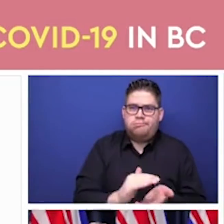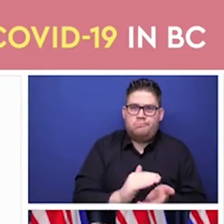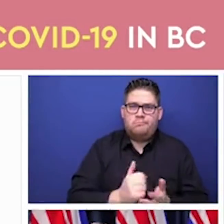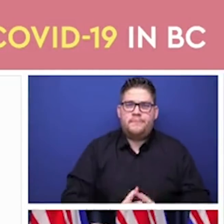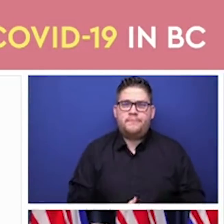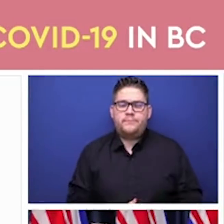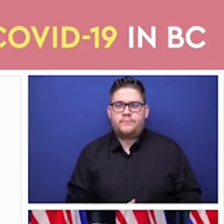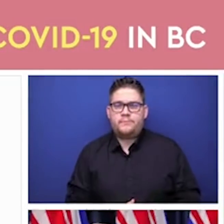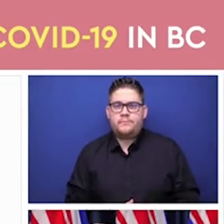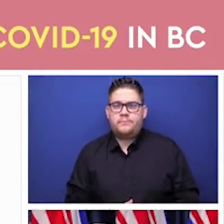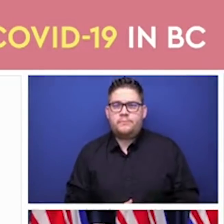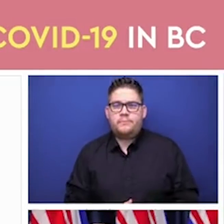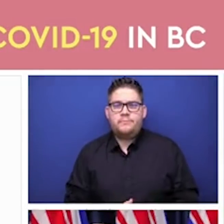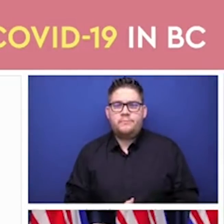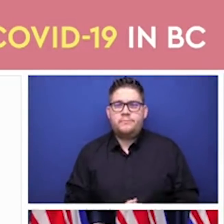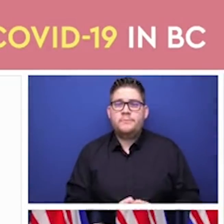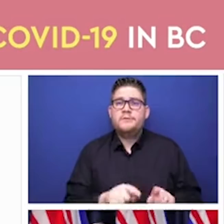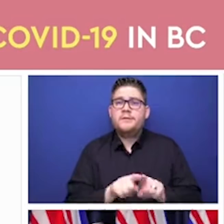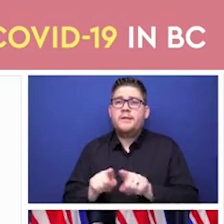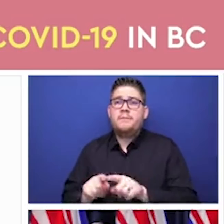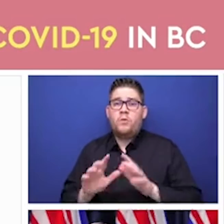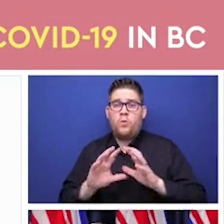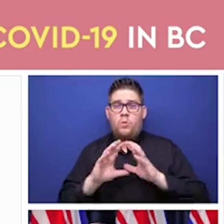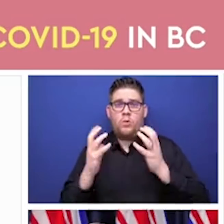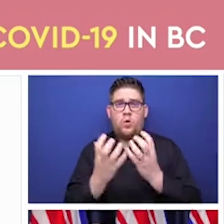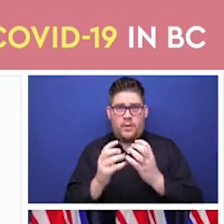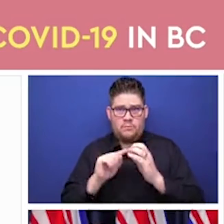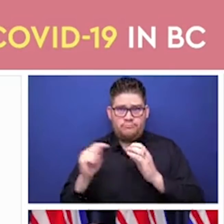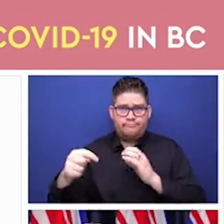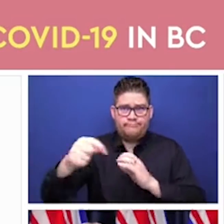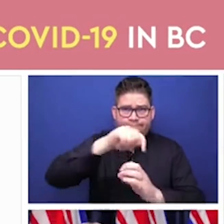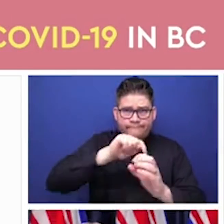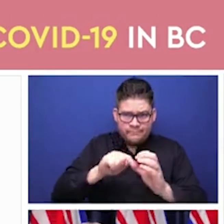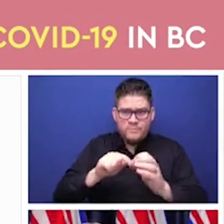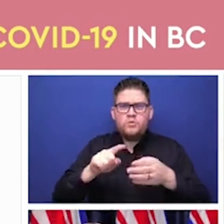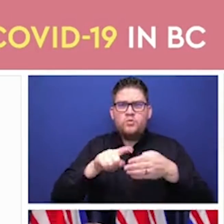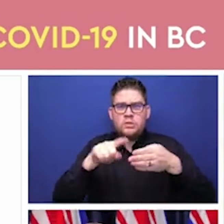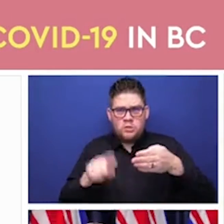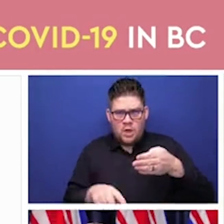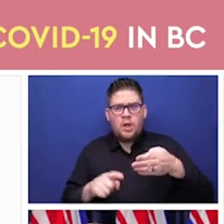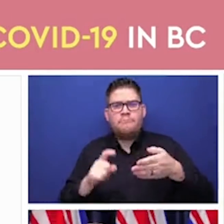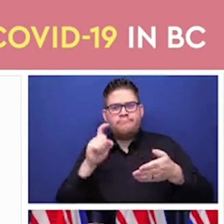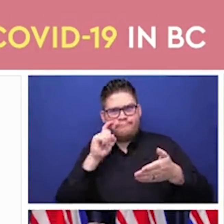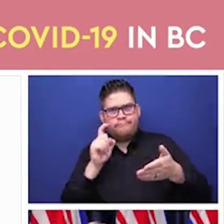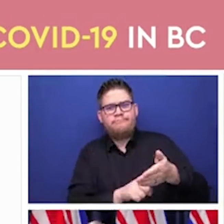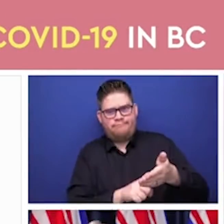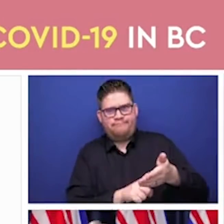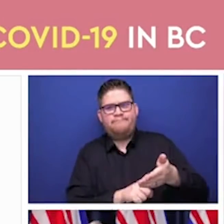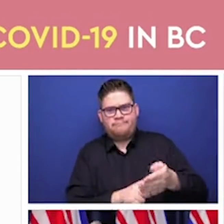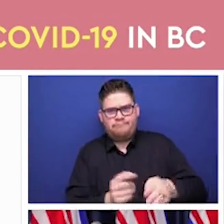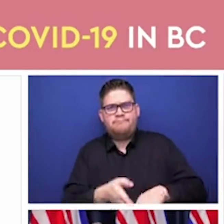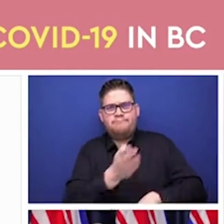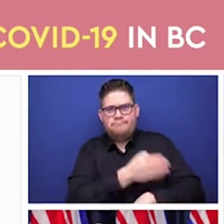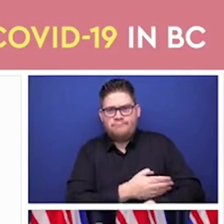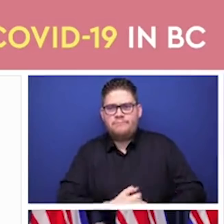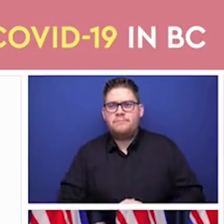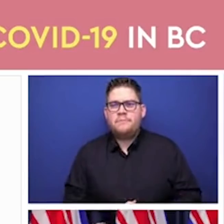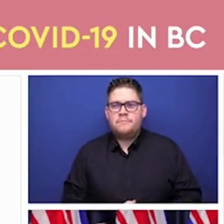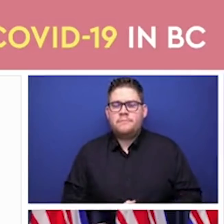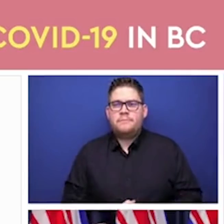about extending the distance between dose one and dose two. What that does is free up more vaccine for our population.